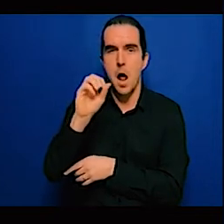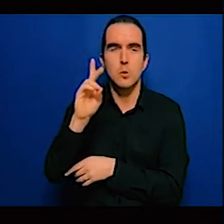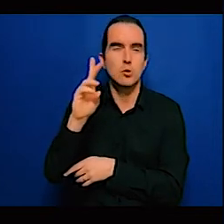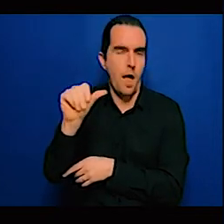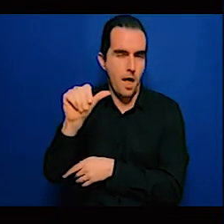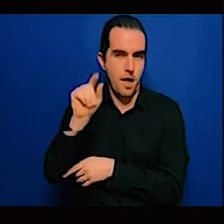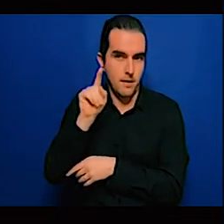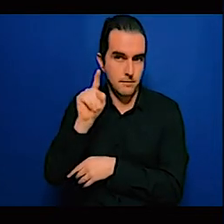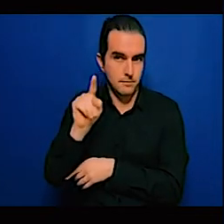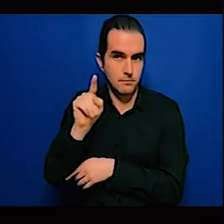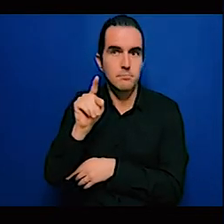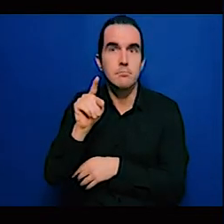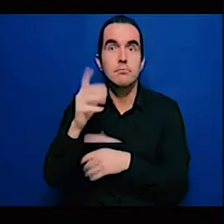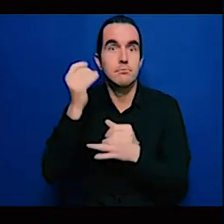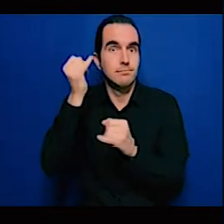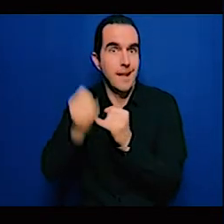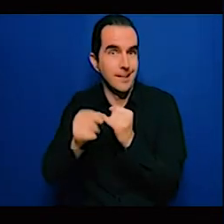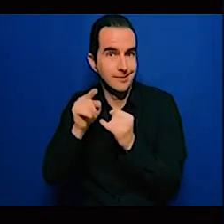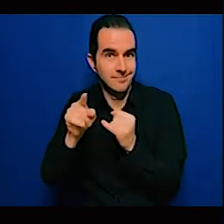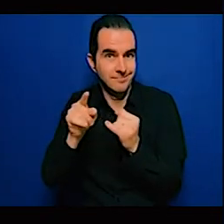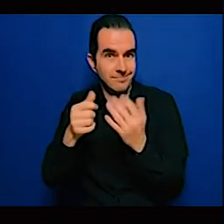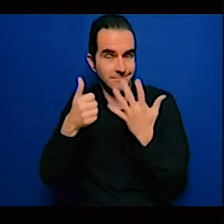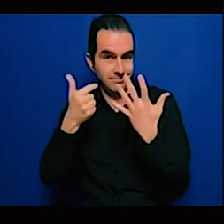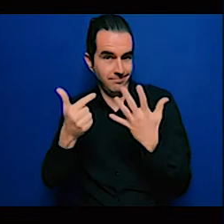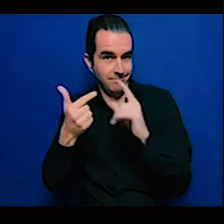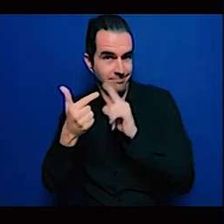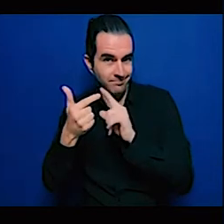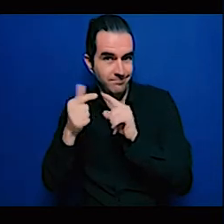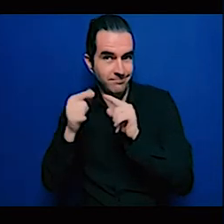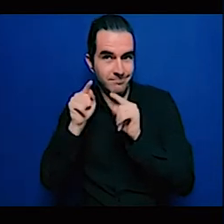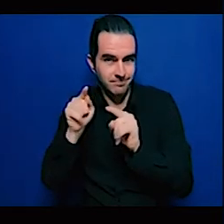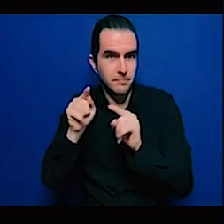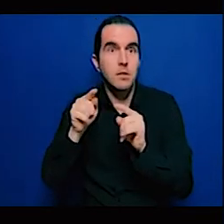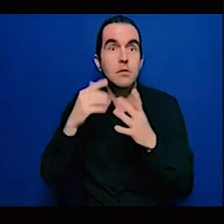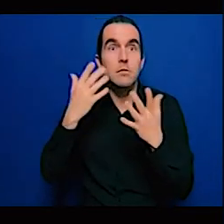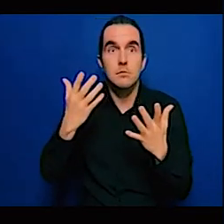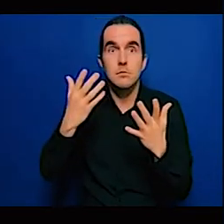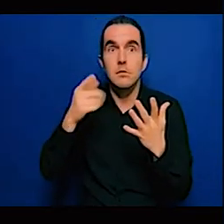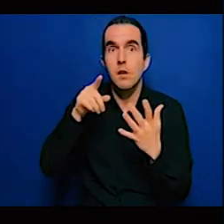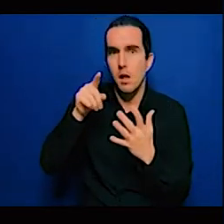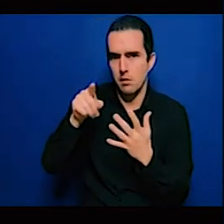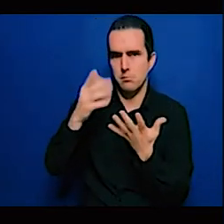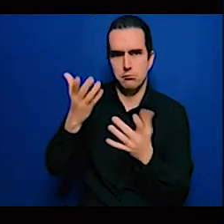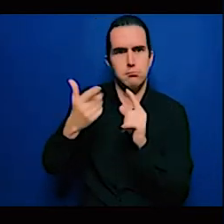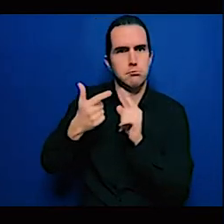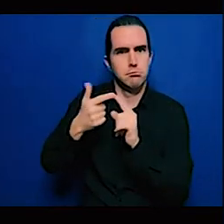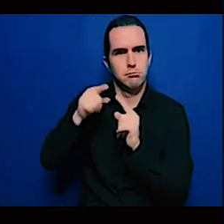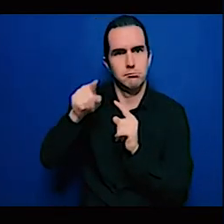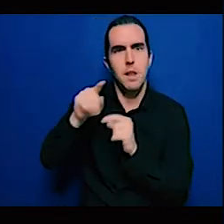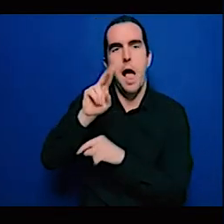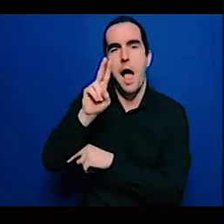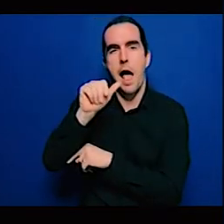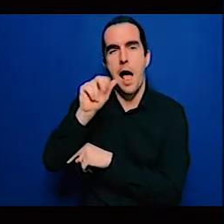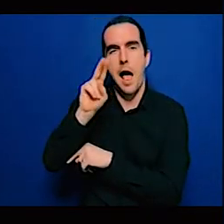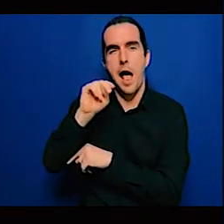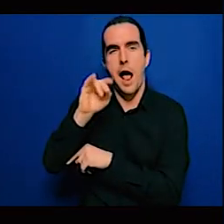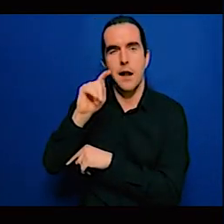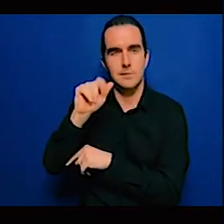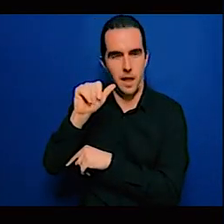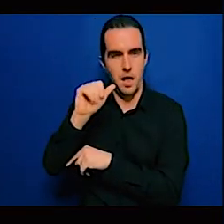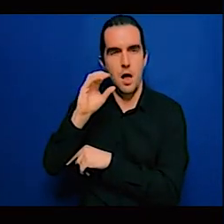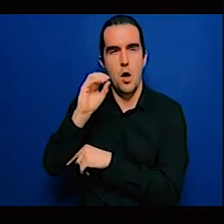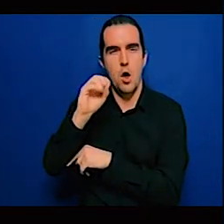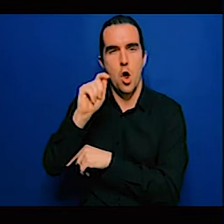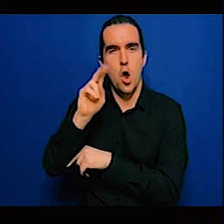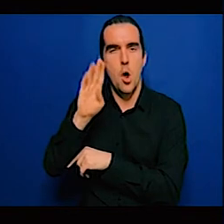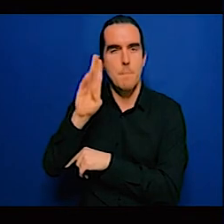under the Rural Electrification Agency. So on behalf of OSA, I sincerely, sincerely would like to